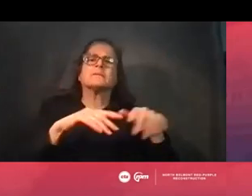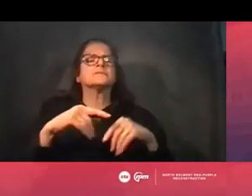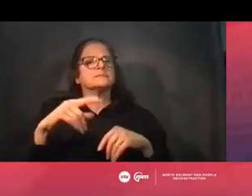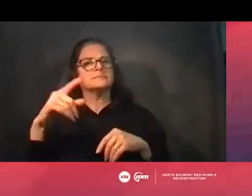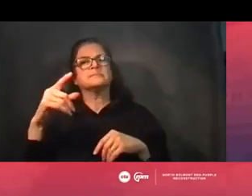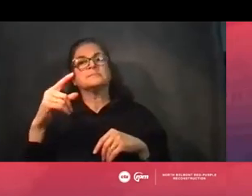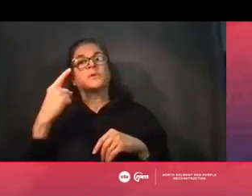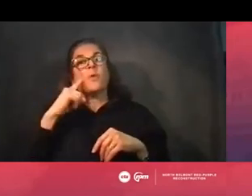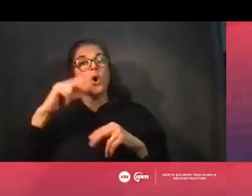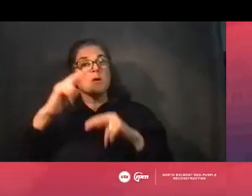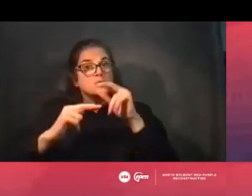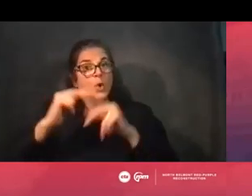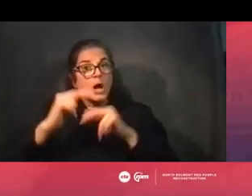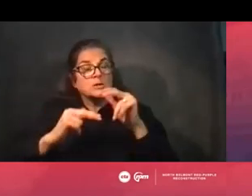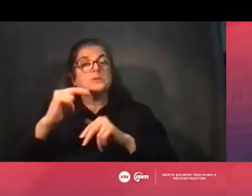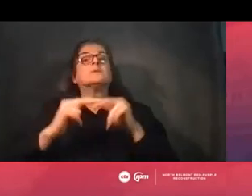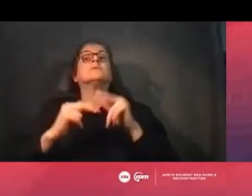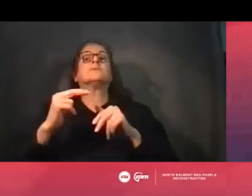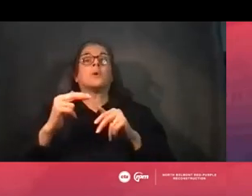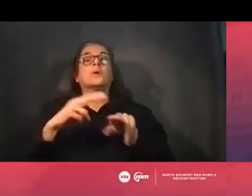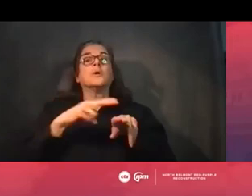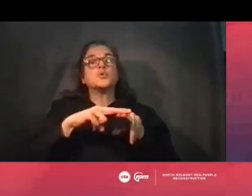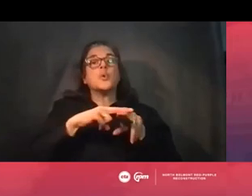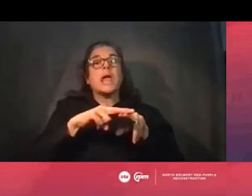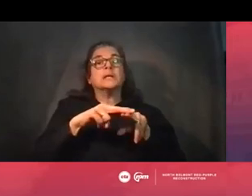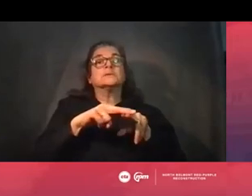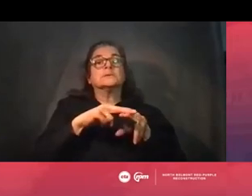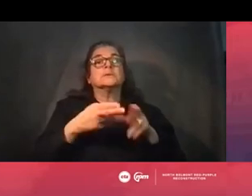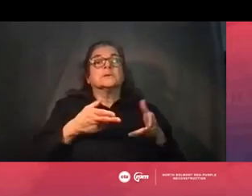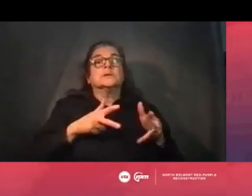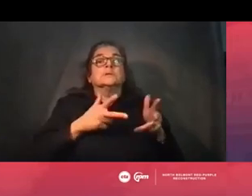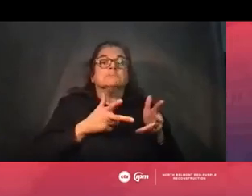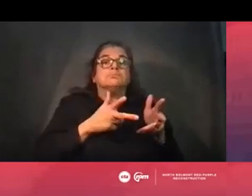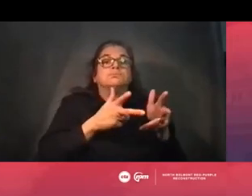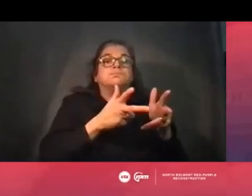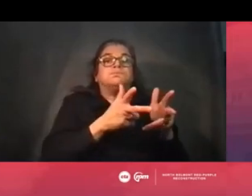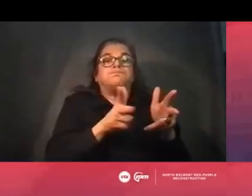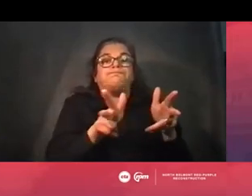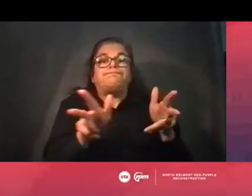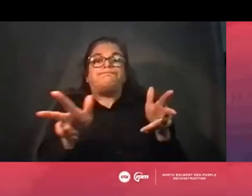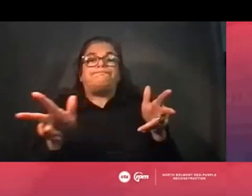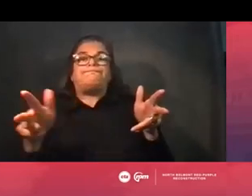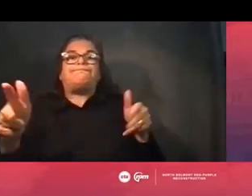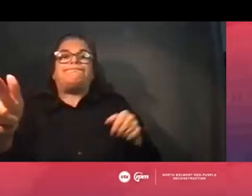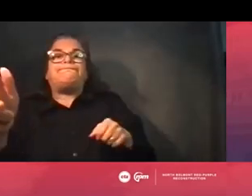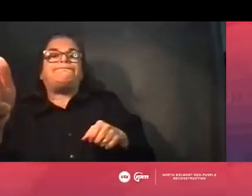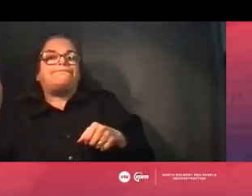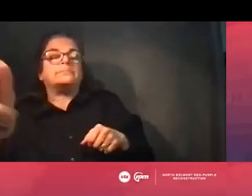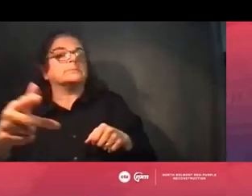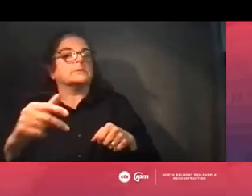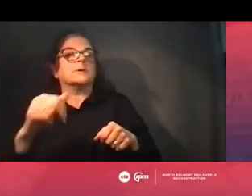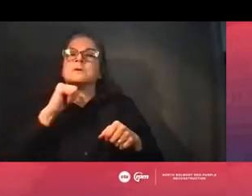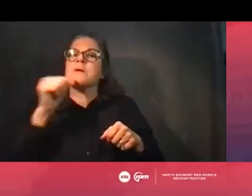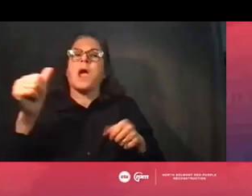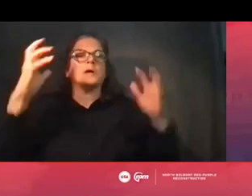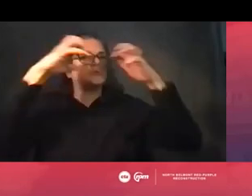construction by rerouting trains to various different tracks as we're doing different pieces of work. So we won't be shutting down the red